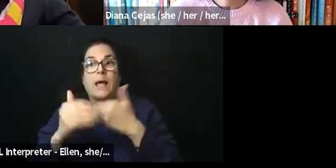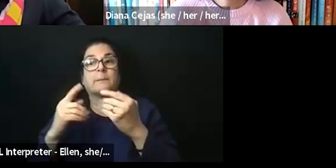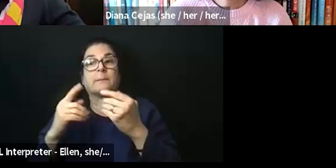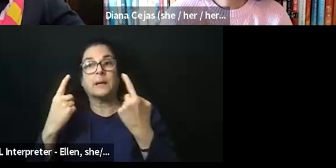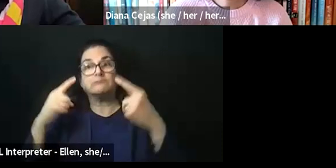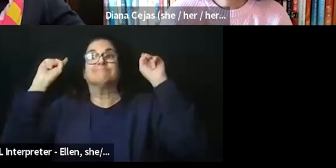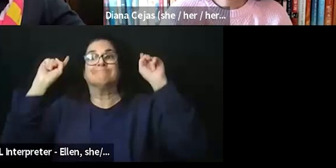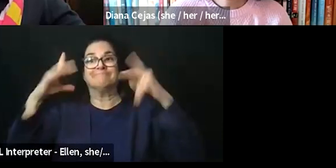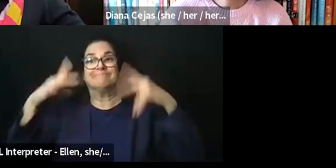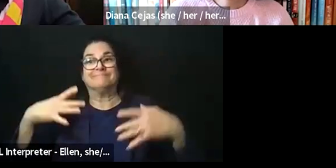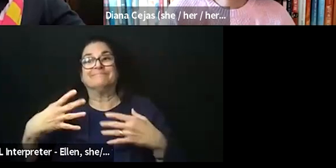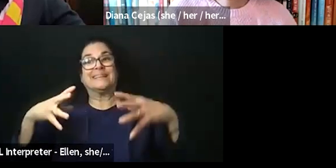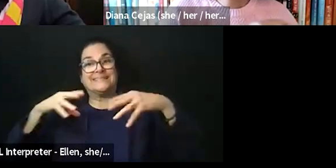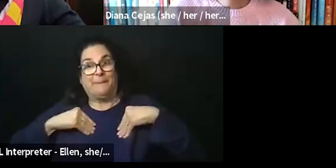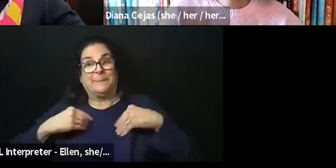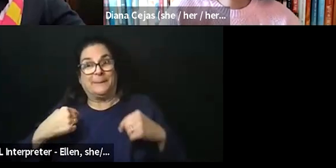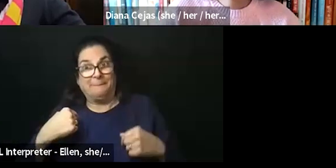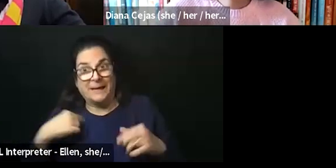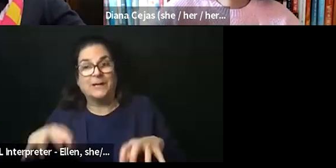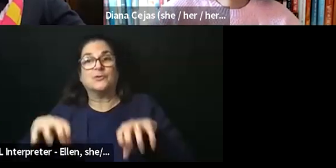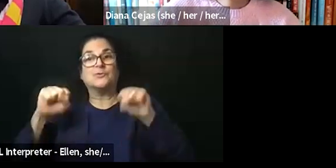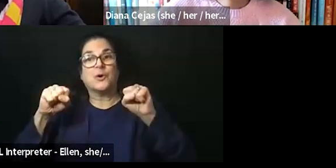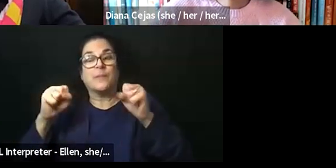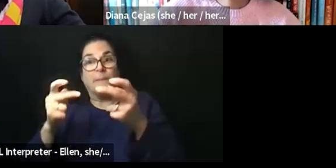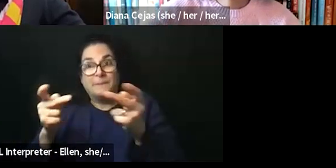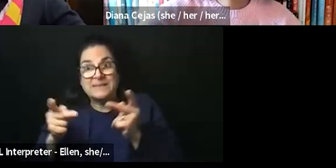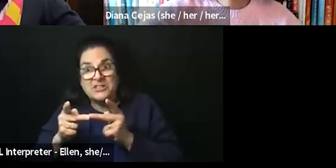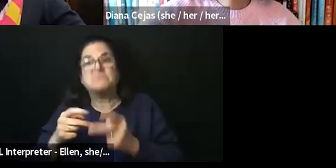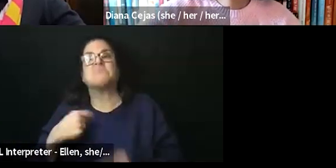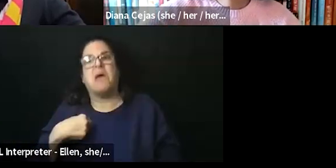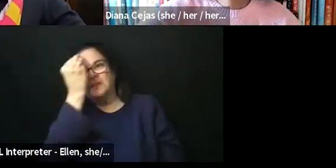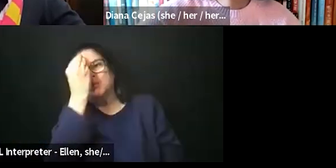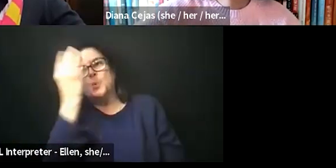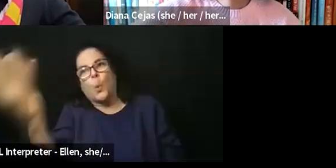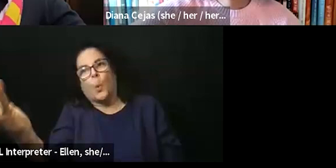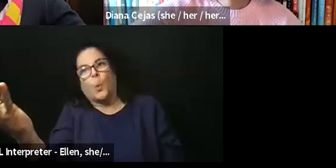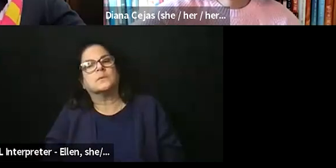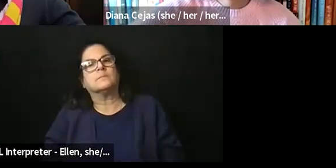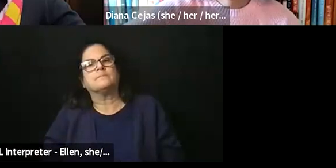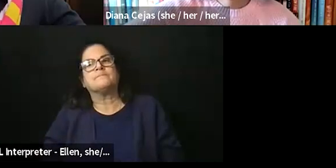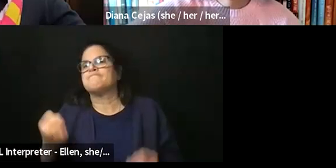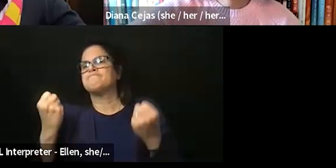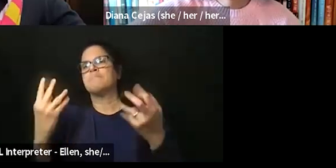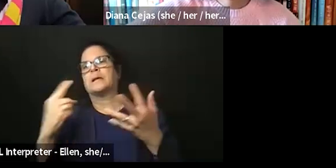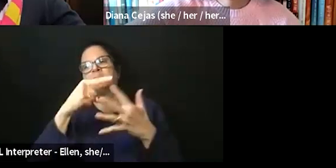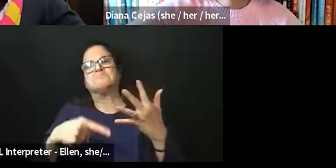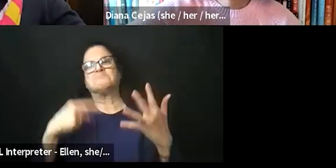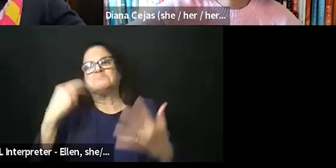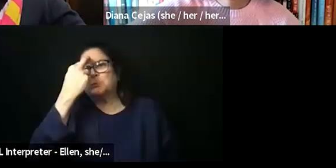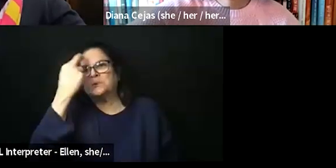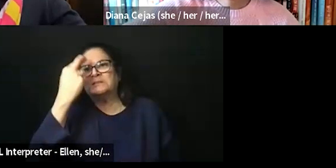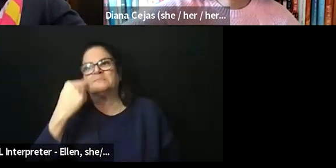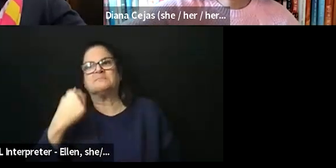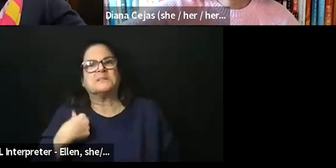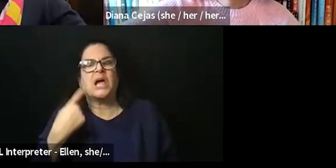and took on a position, I did disclose. And so a lot of factors went into it. You know, I recently just